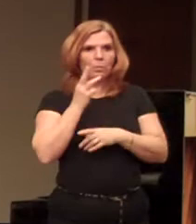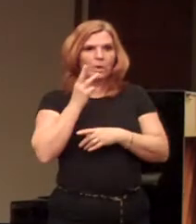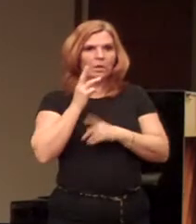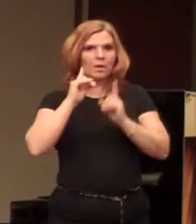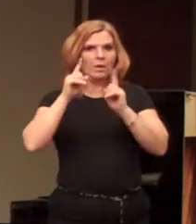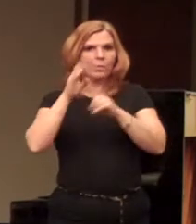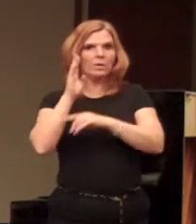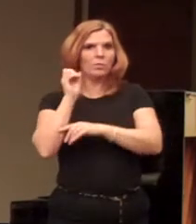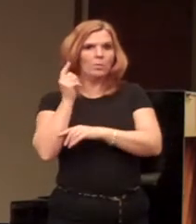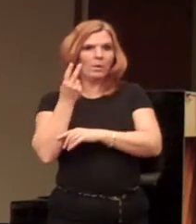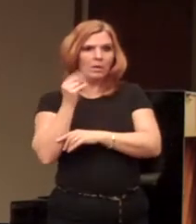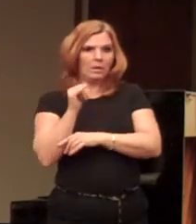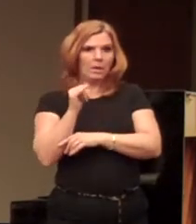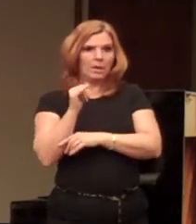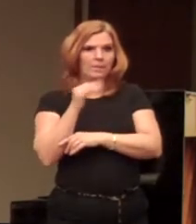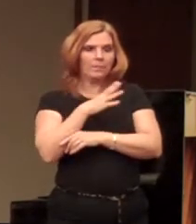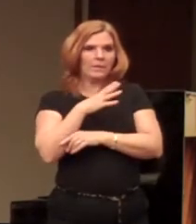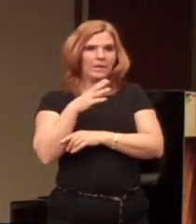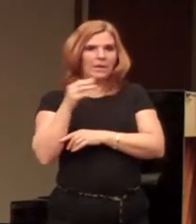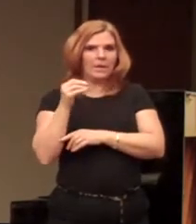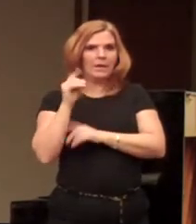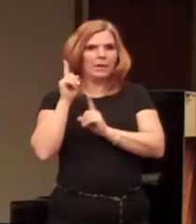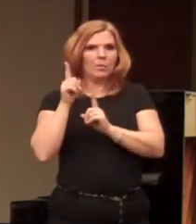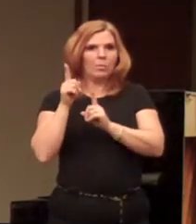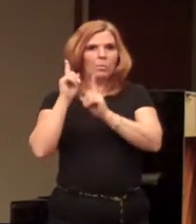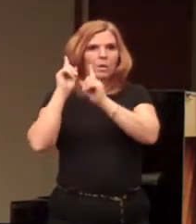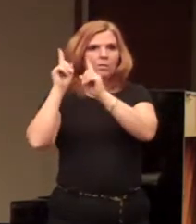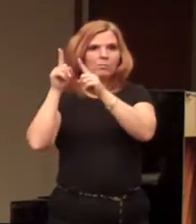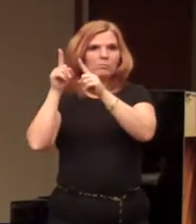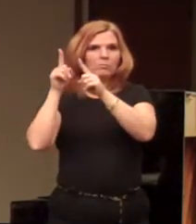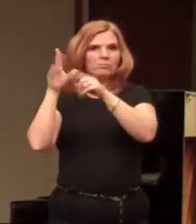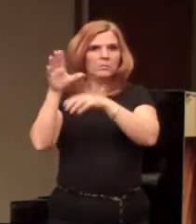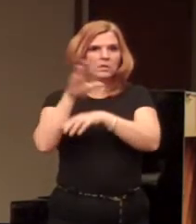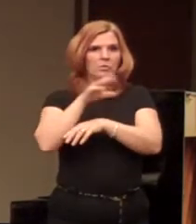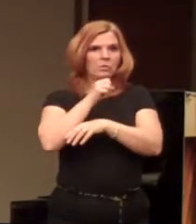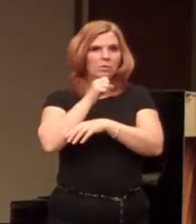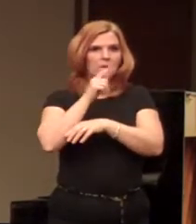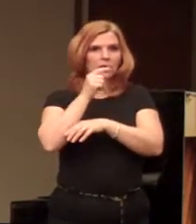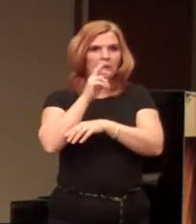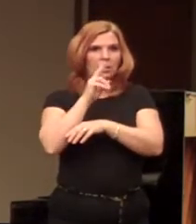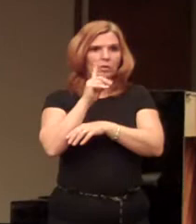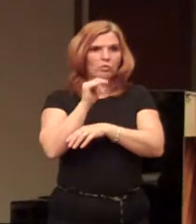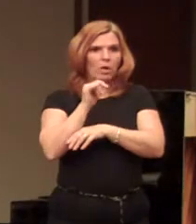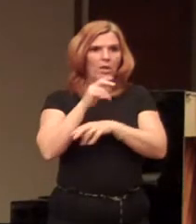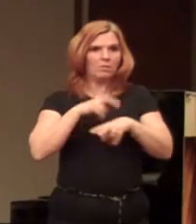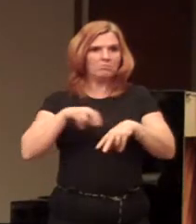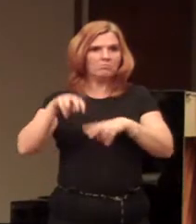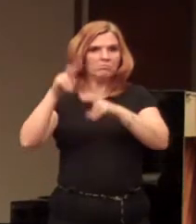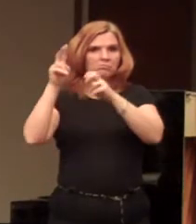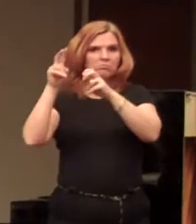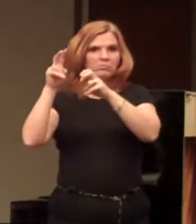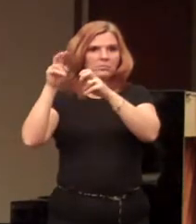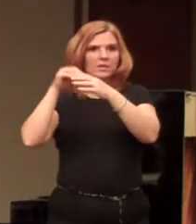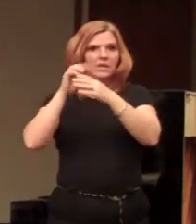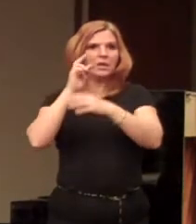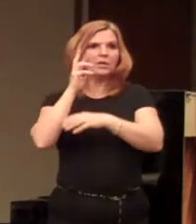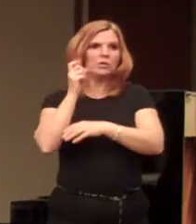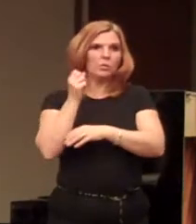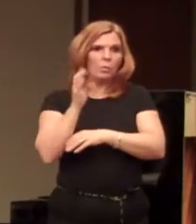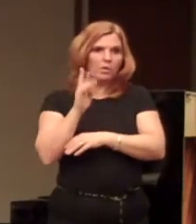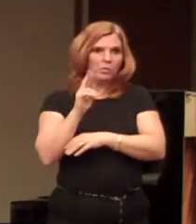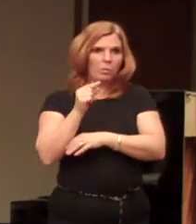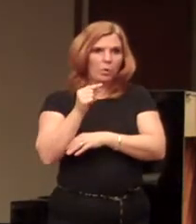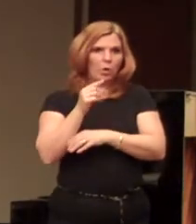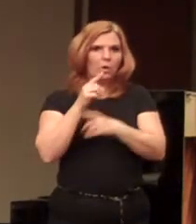He went to Bethany and he went up, took the trolley into Wellsburg,